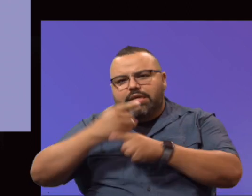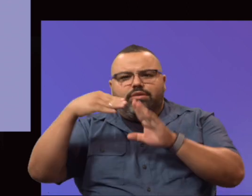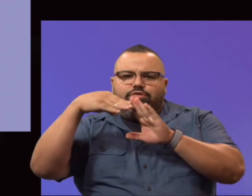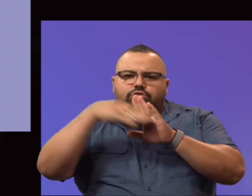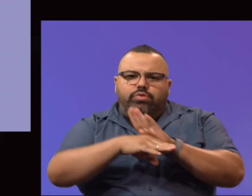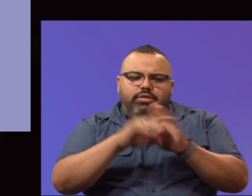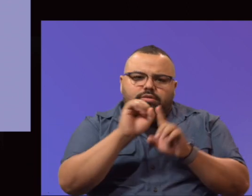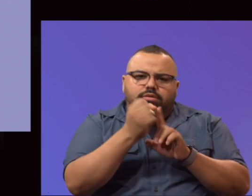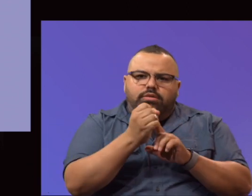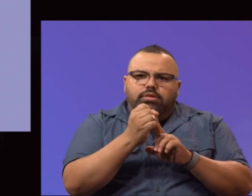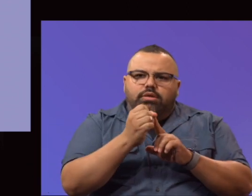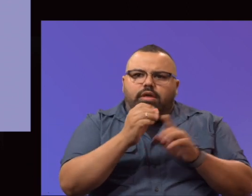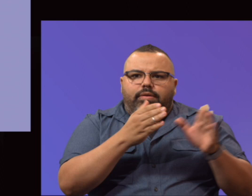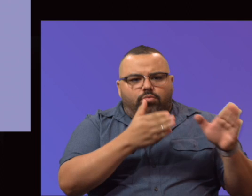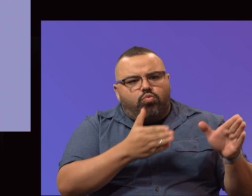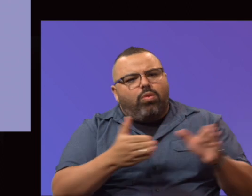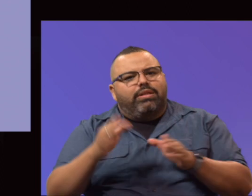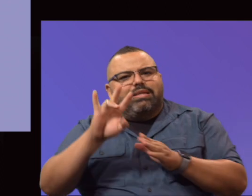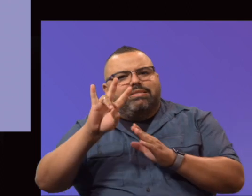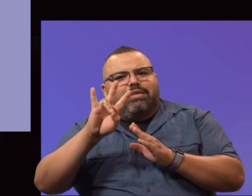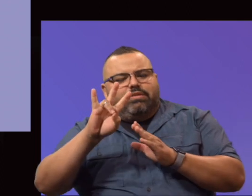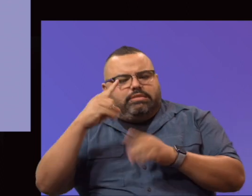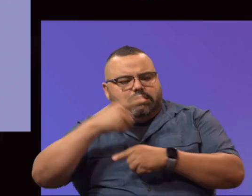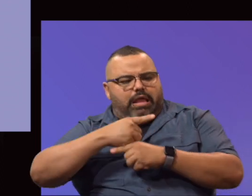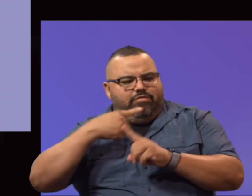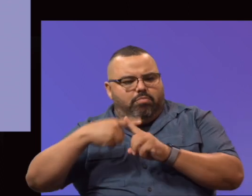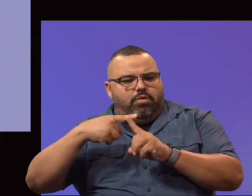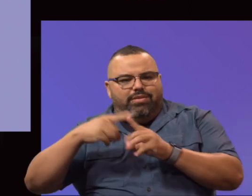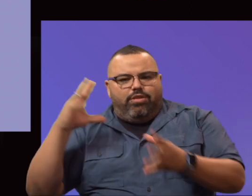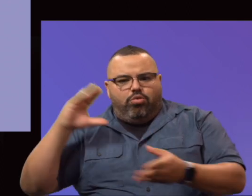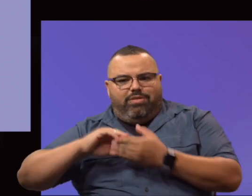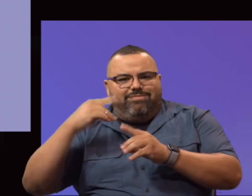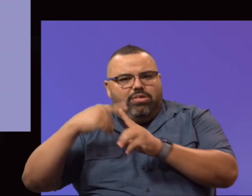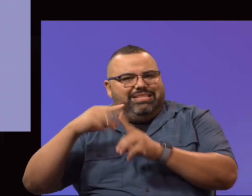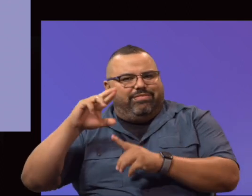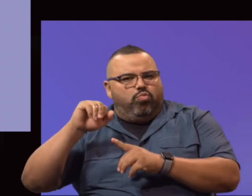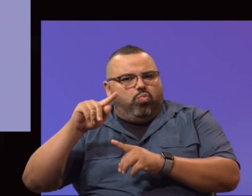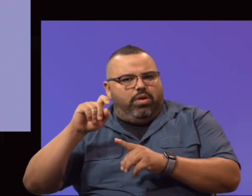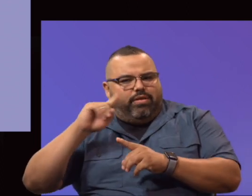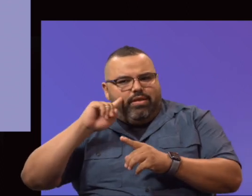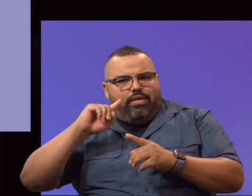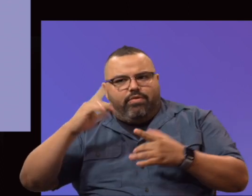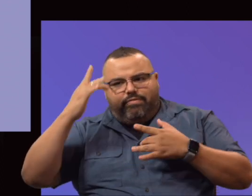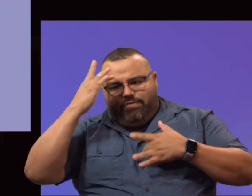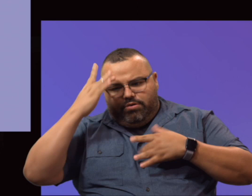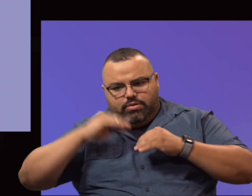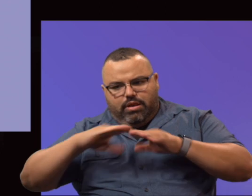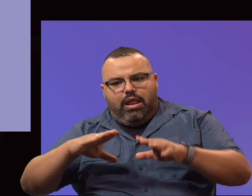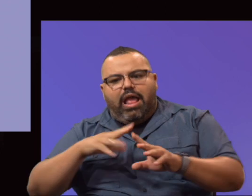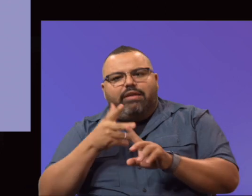the rolling or seven-day moving average positivity rate, the cumulative positivity rate, infection rate, and finally,